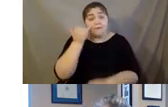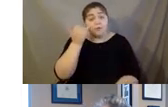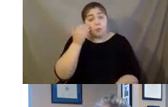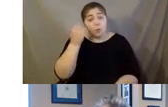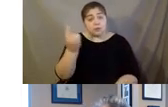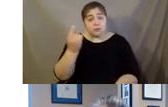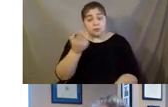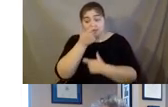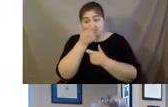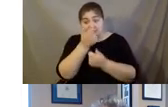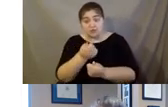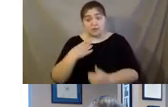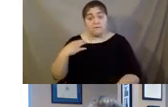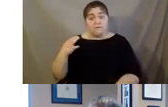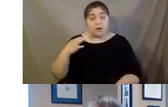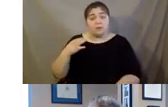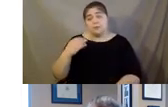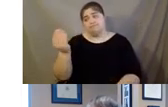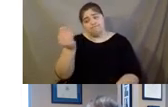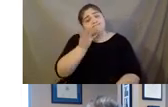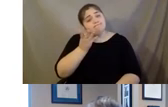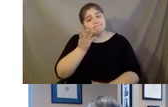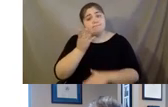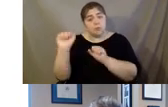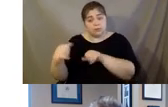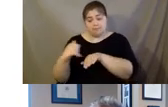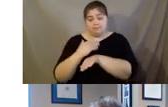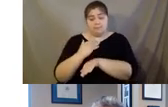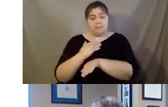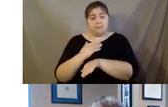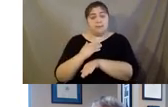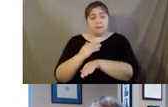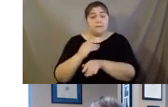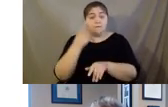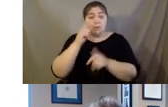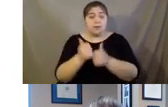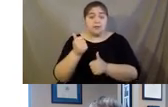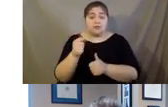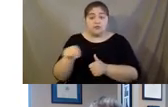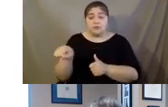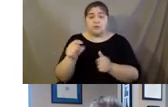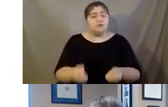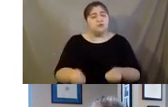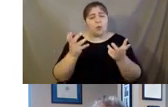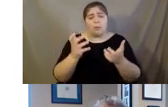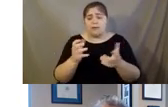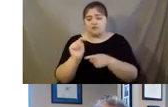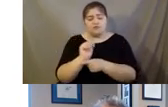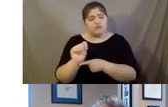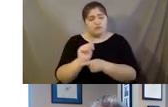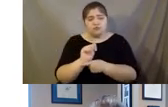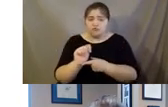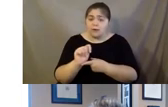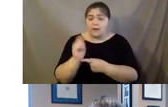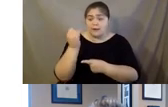interested in volunteering, send them our way. And the beauty of it is in each of these capacities, there's ample amounts of training so that people